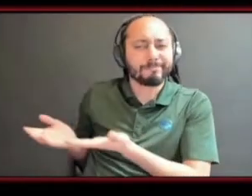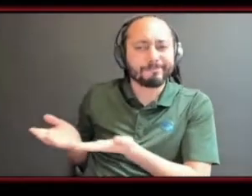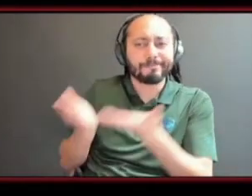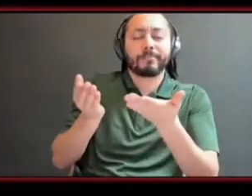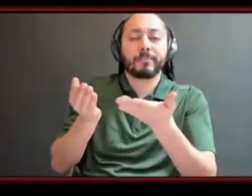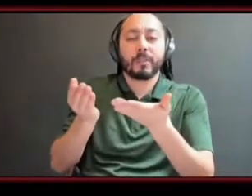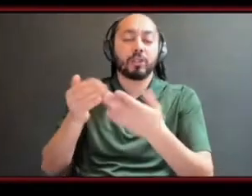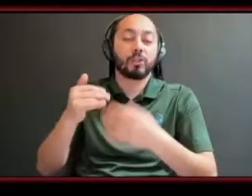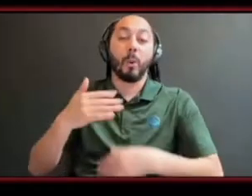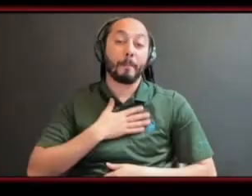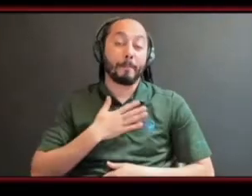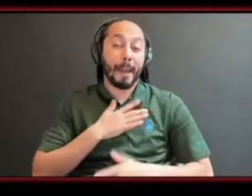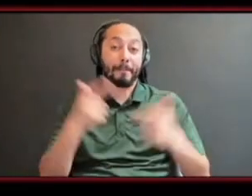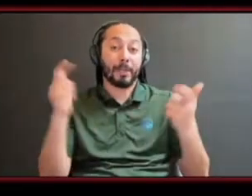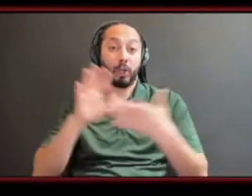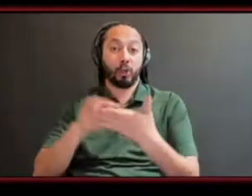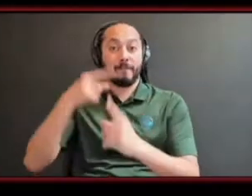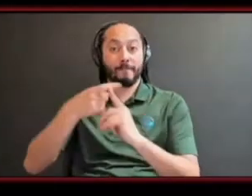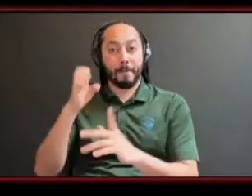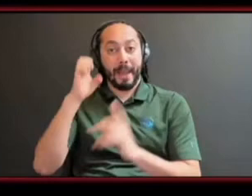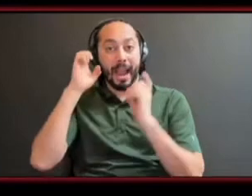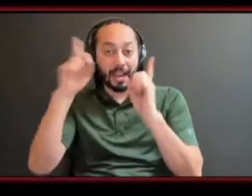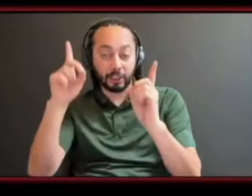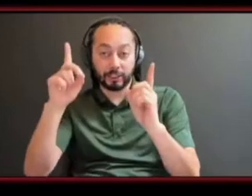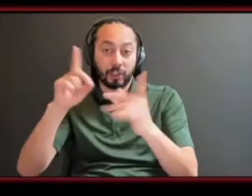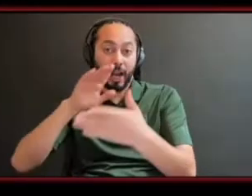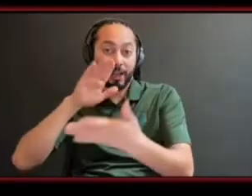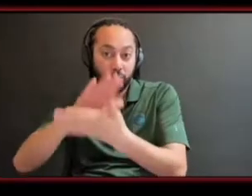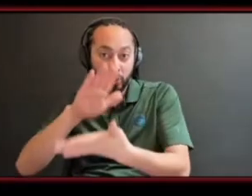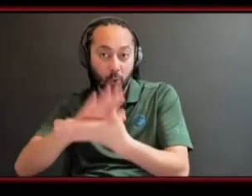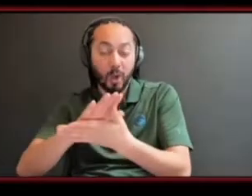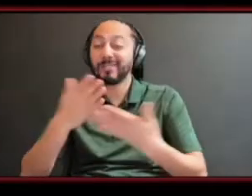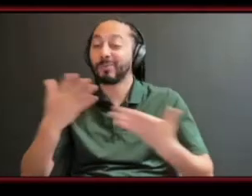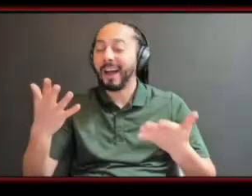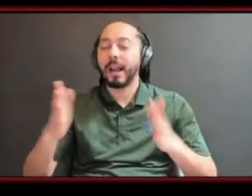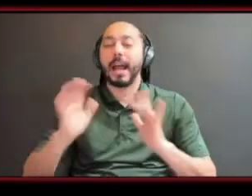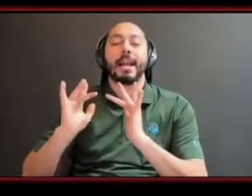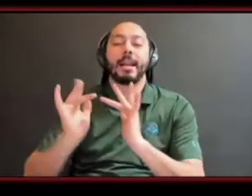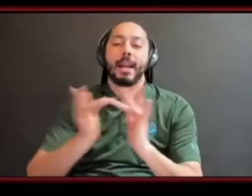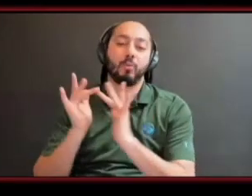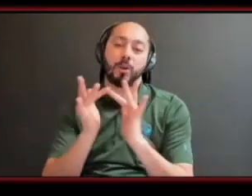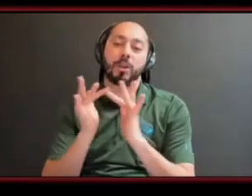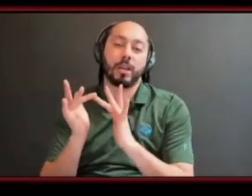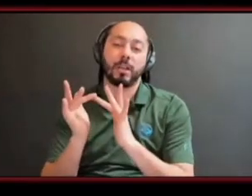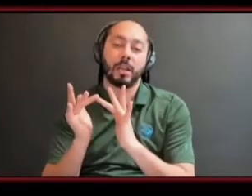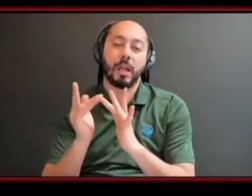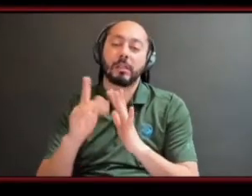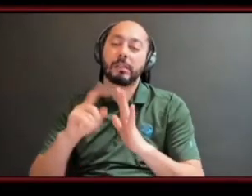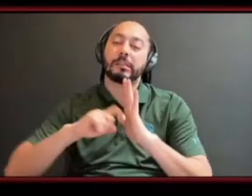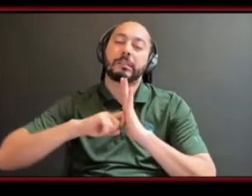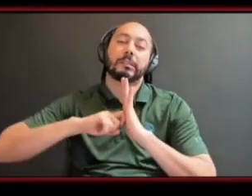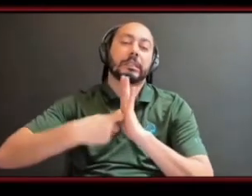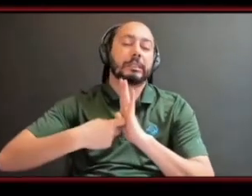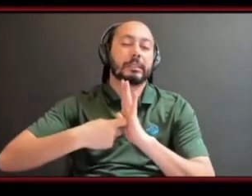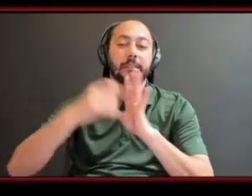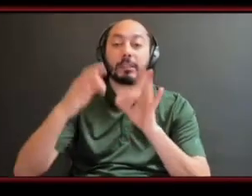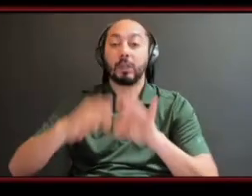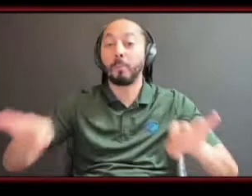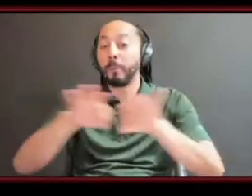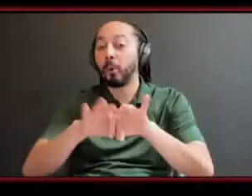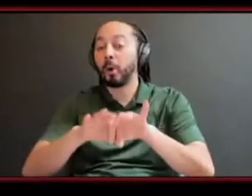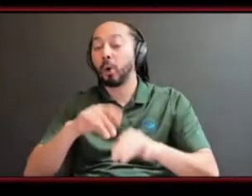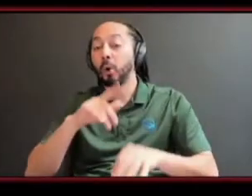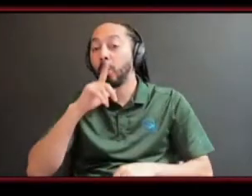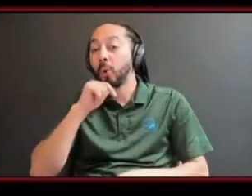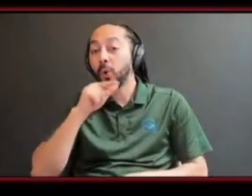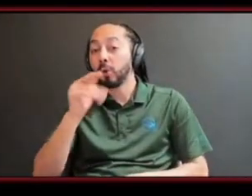would be networking networking is really key because and the important thing is who you know and who's going to open